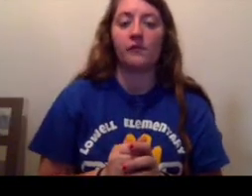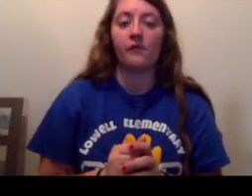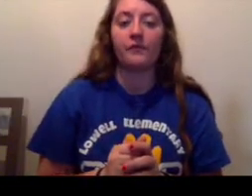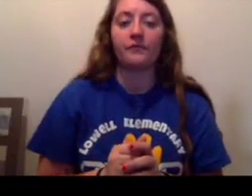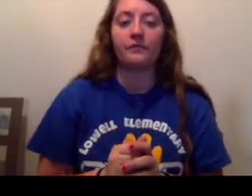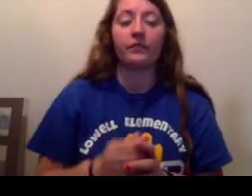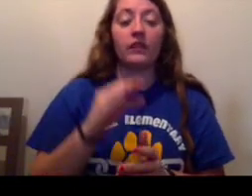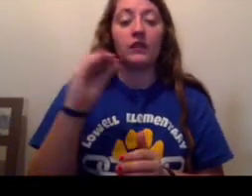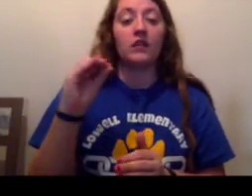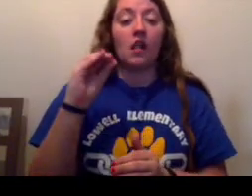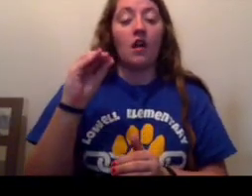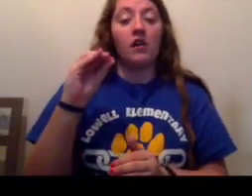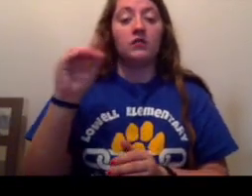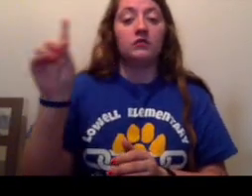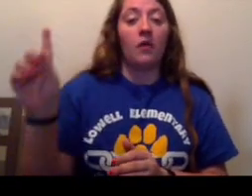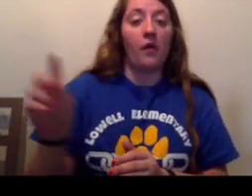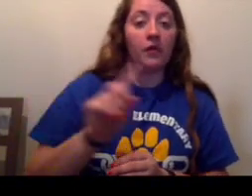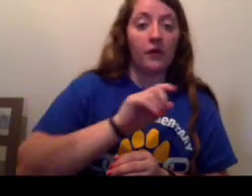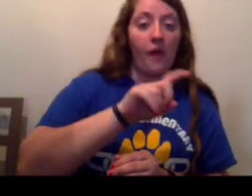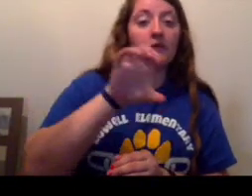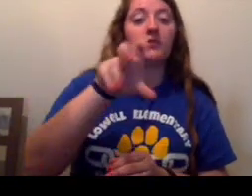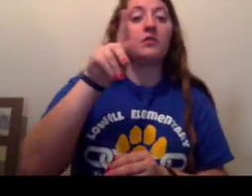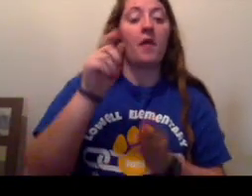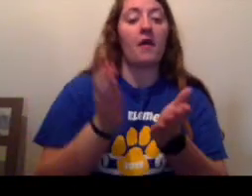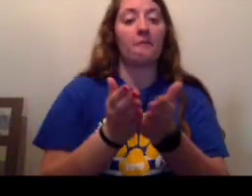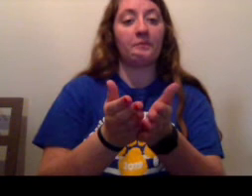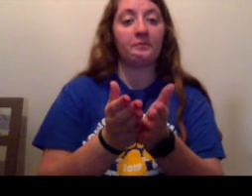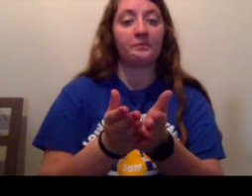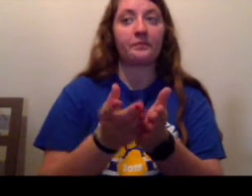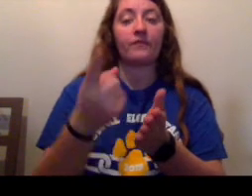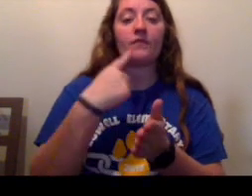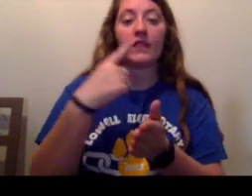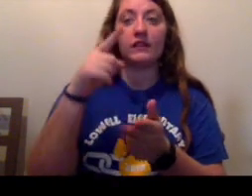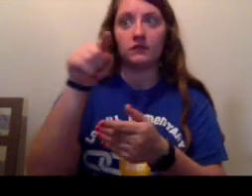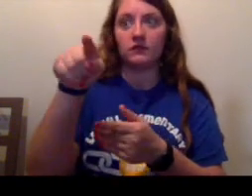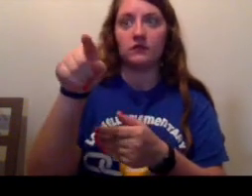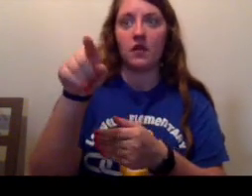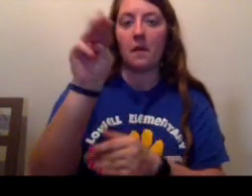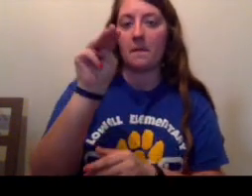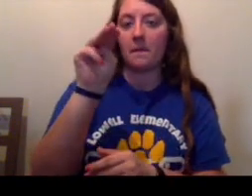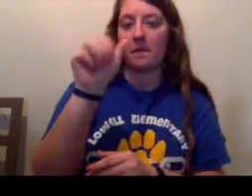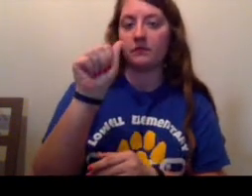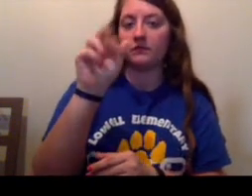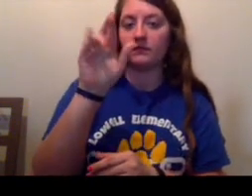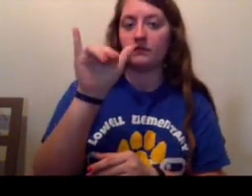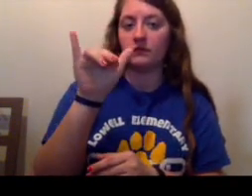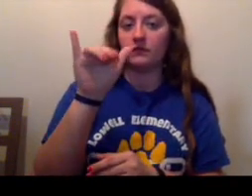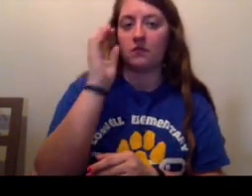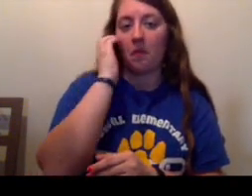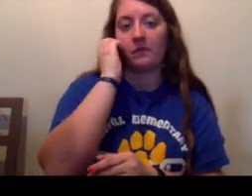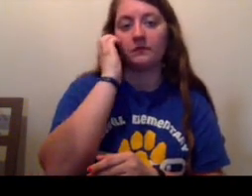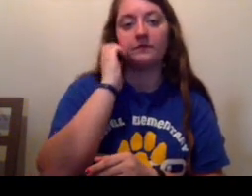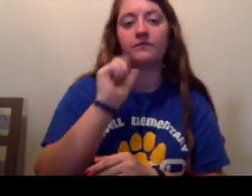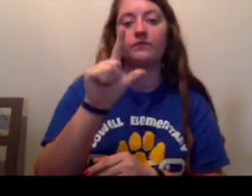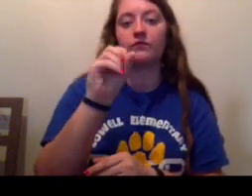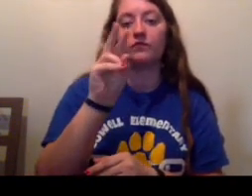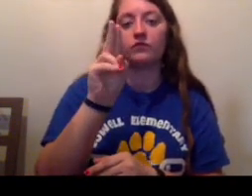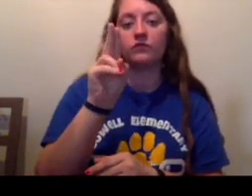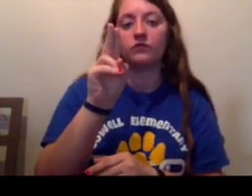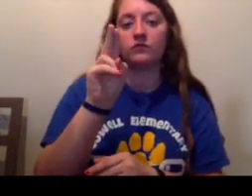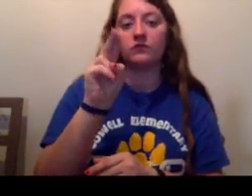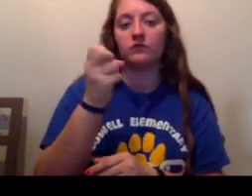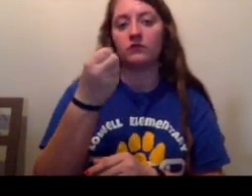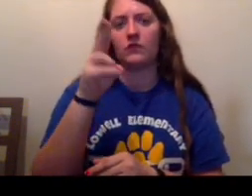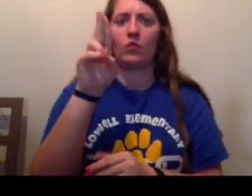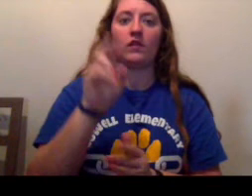Zero walked around to the back of the boat and pointed to the upside-down letters. M-M-A-R-Y-A. Lu-U-U.